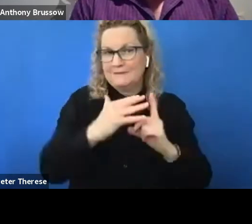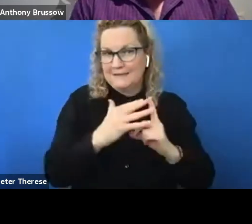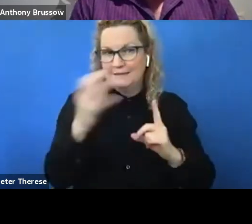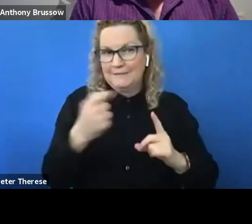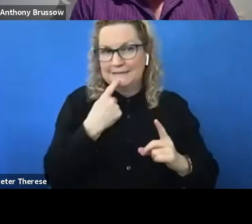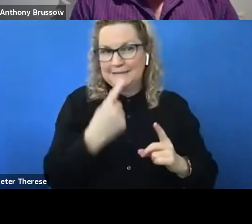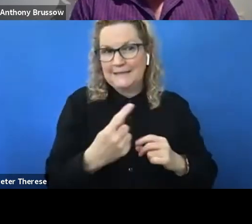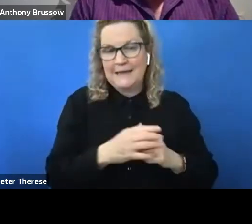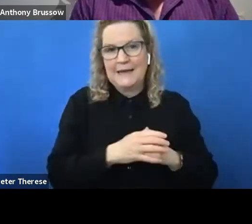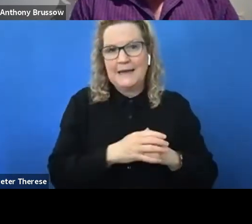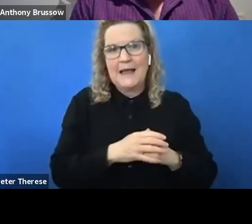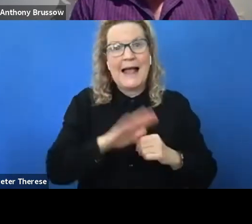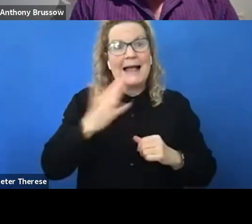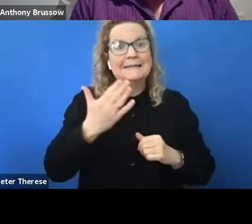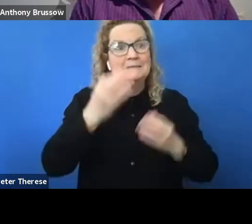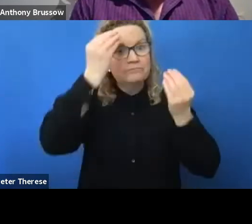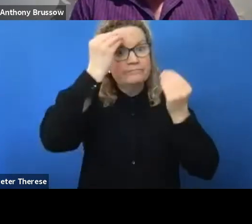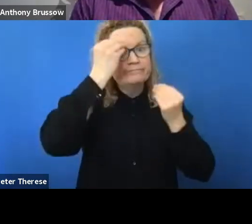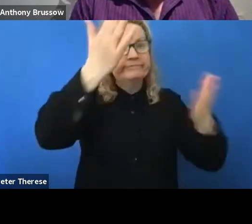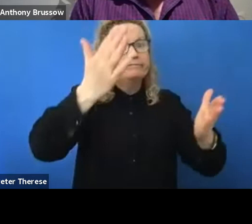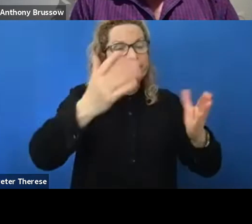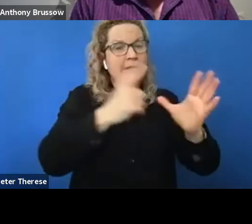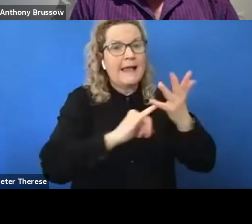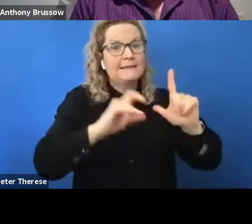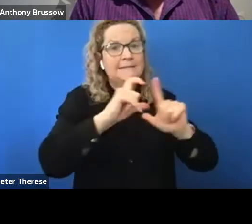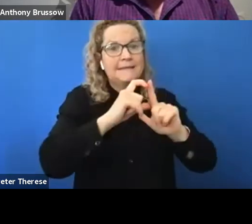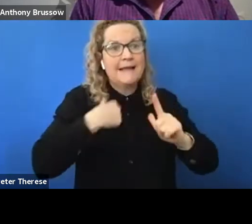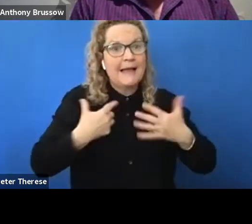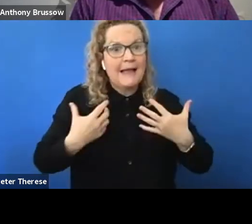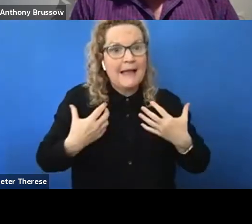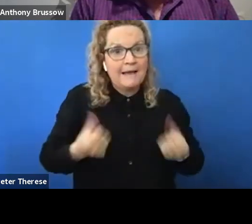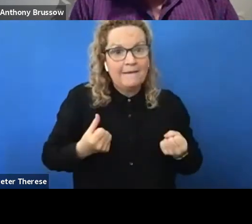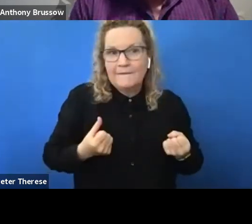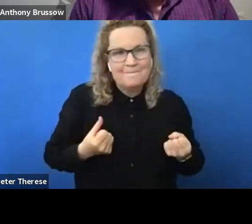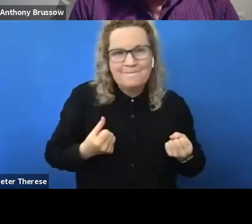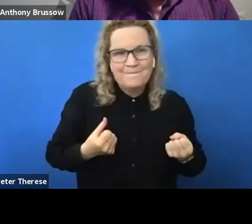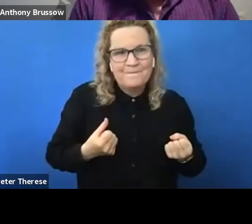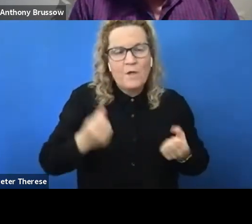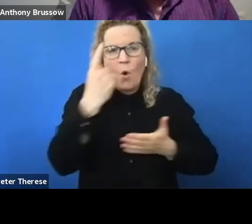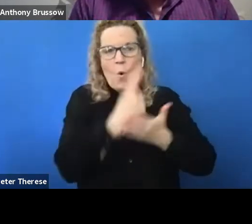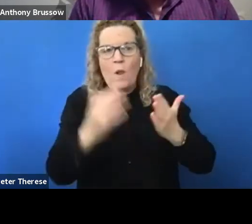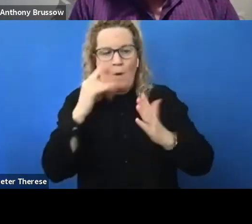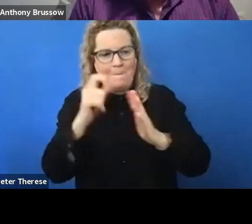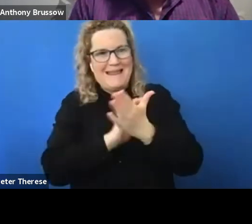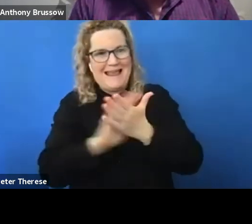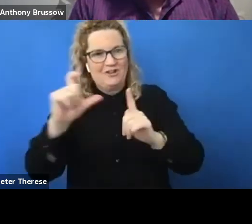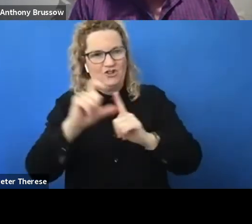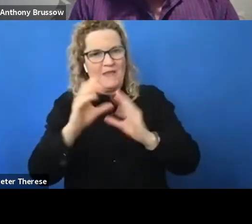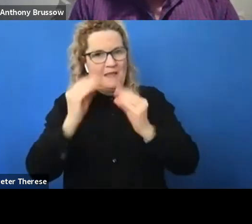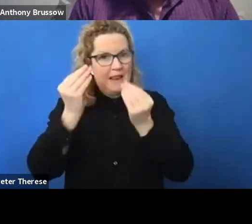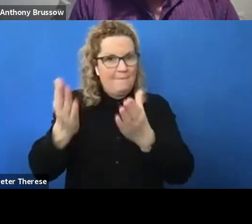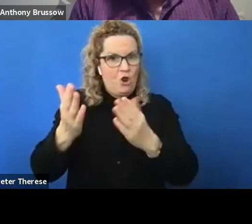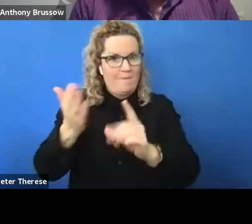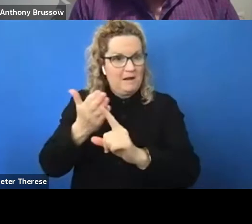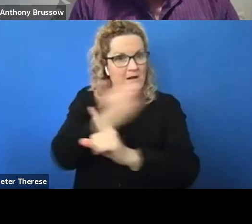disclose that I'm autistic to my university until my PhD. And I had done my PhD,